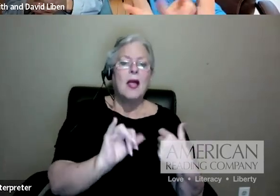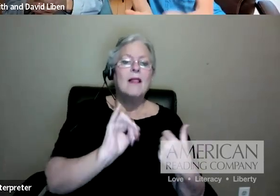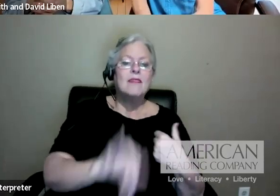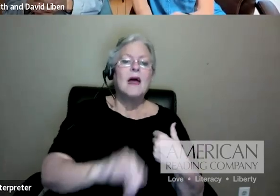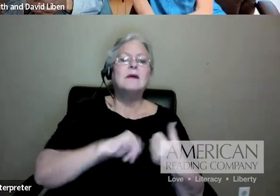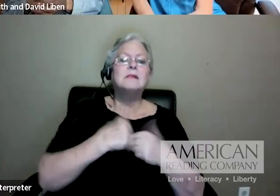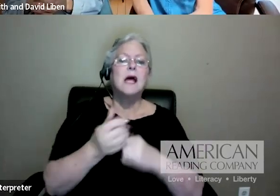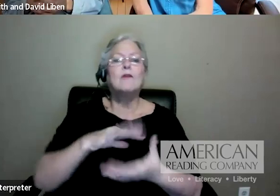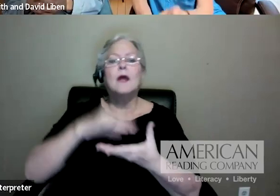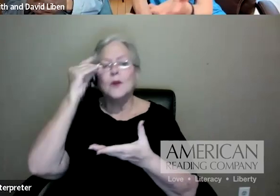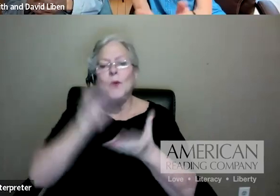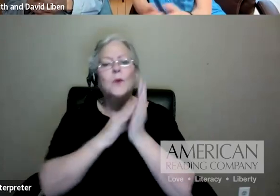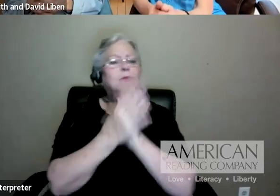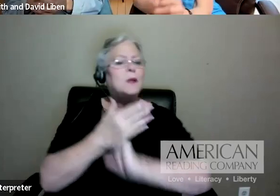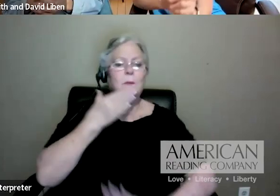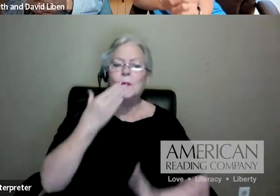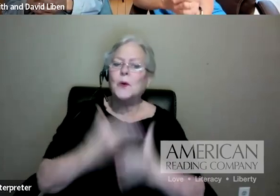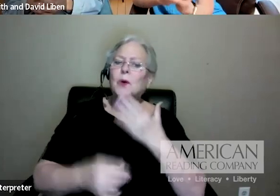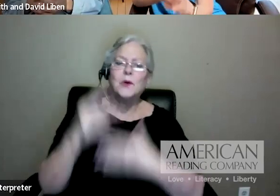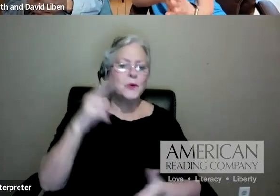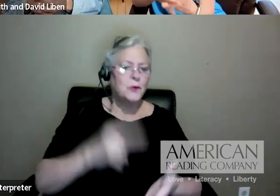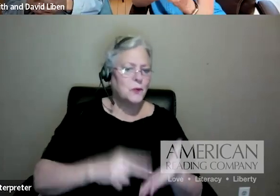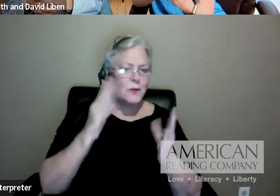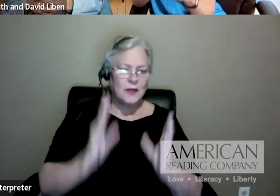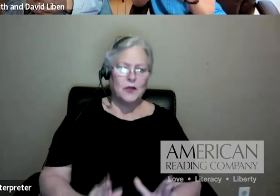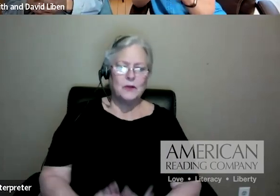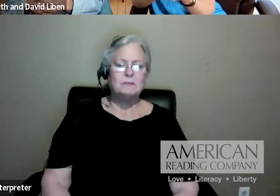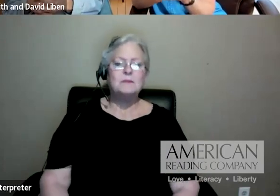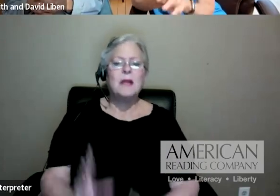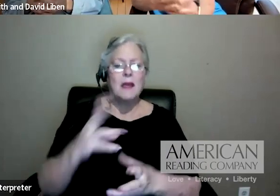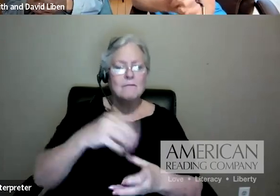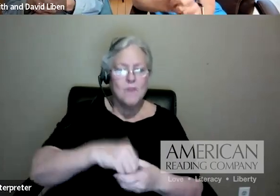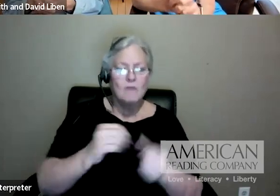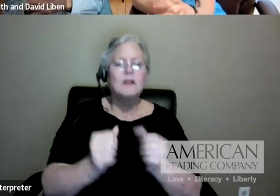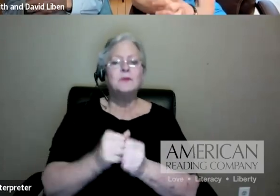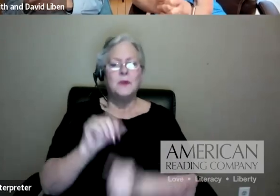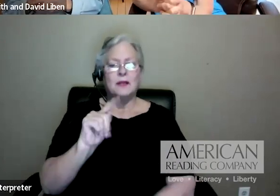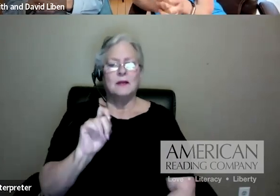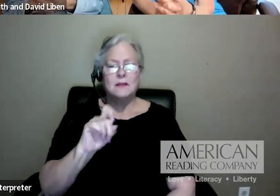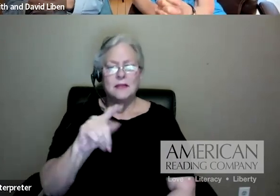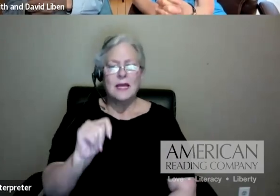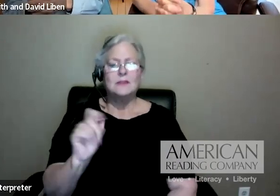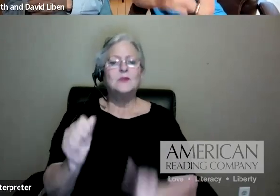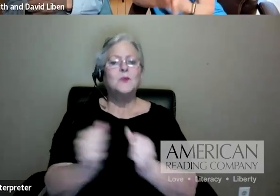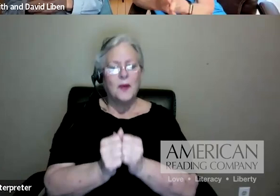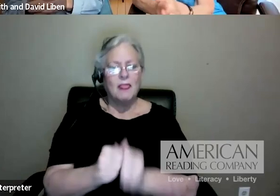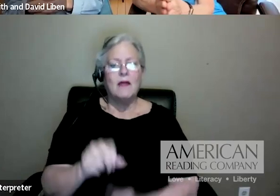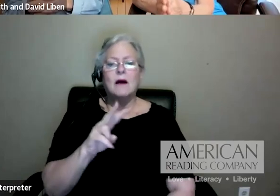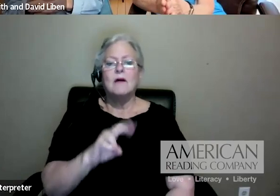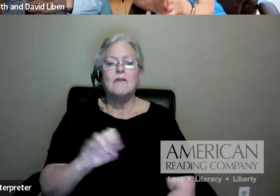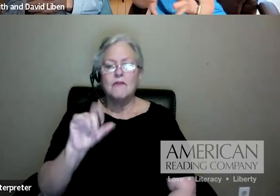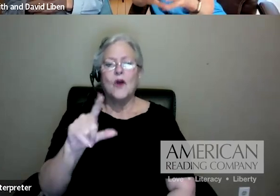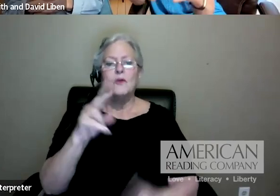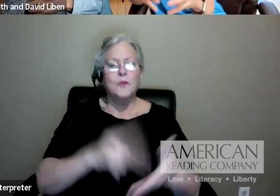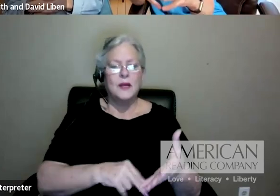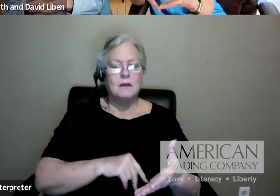readers is by engaging with text. And Barbara made that point almost at the top of the hour. So with volume of reading. So text at the